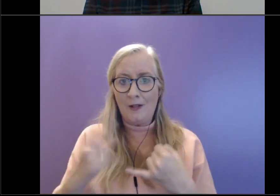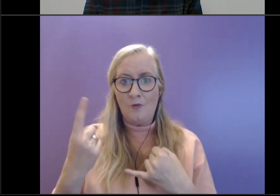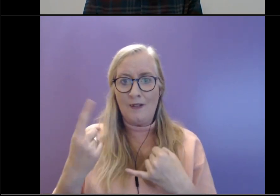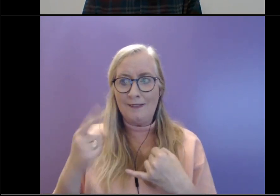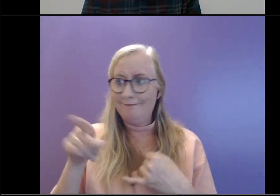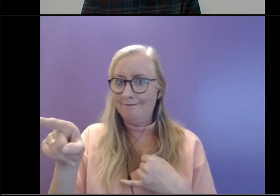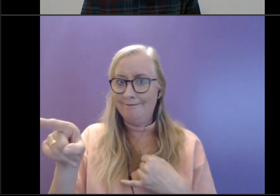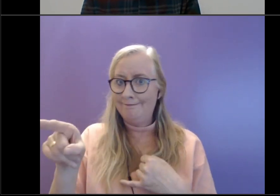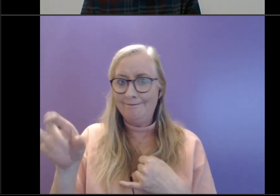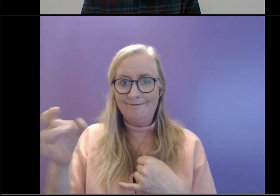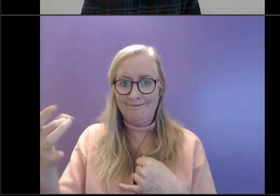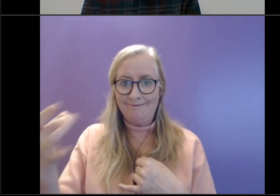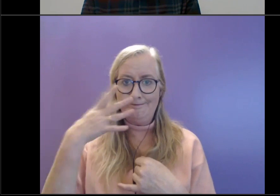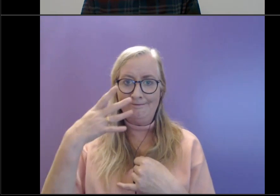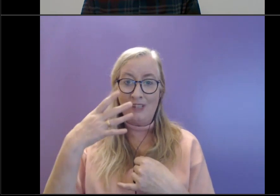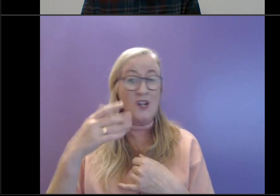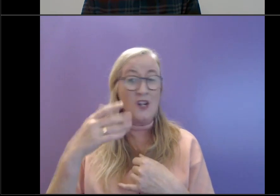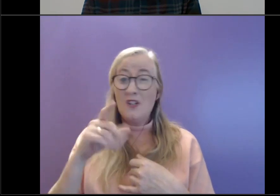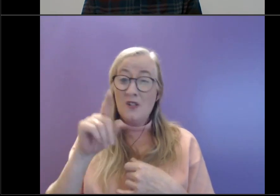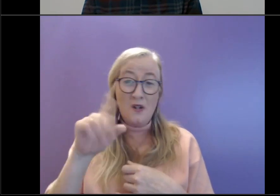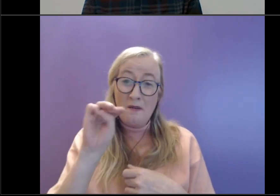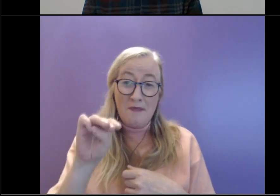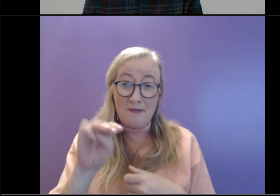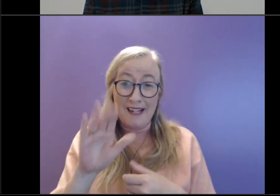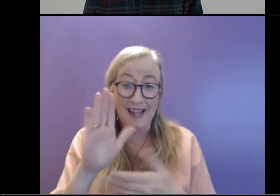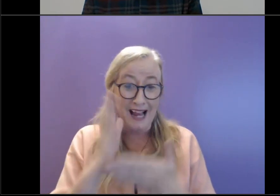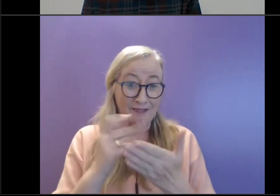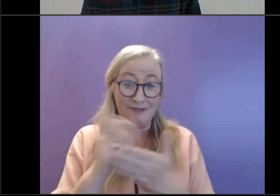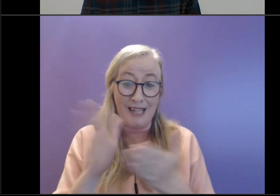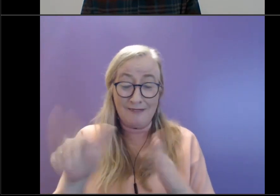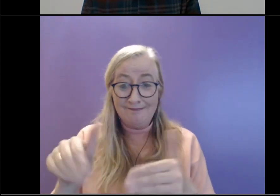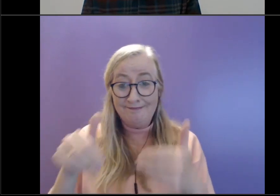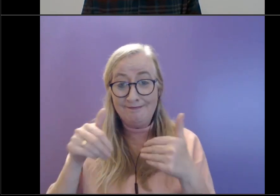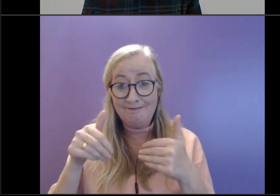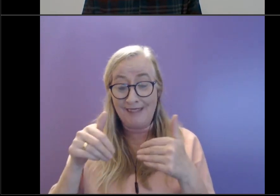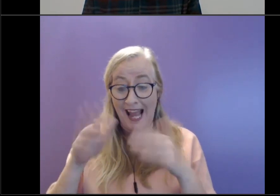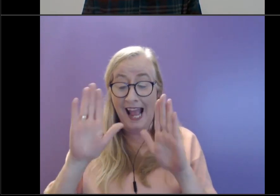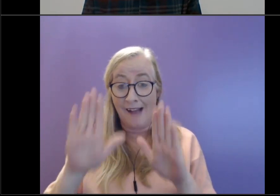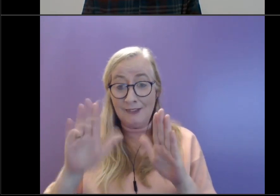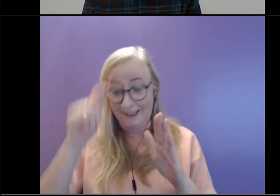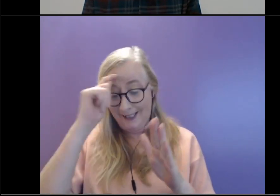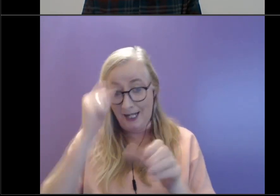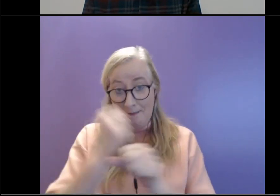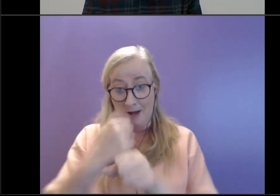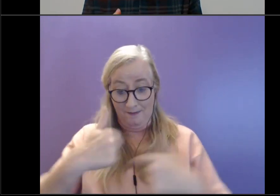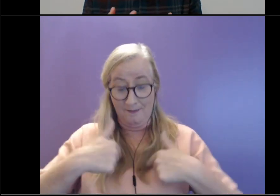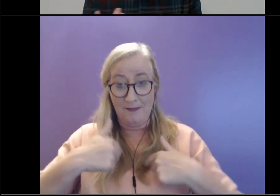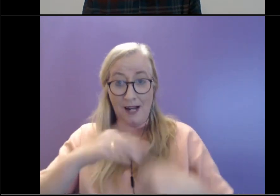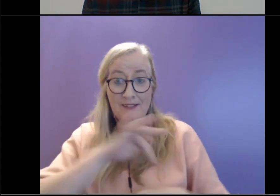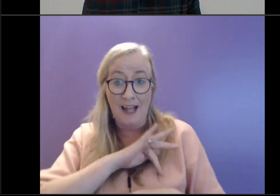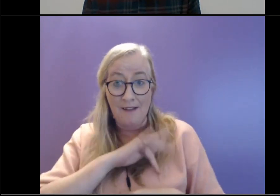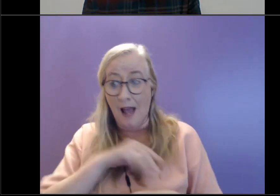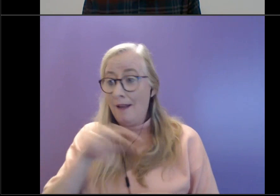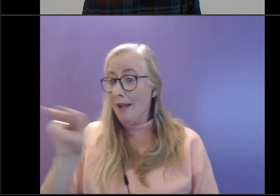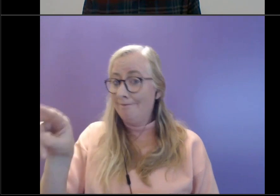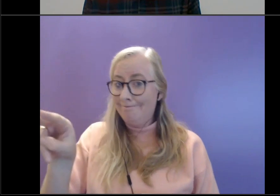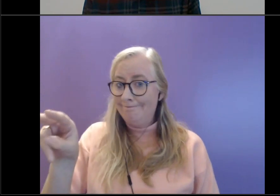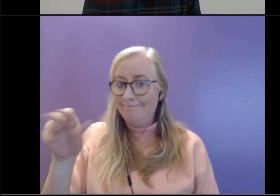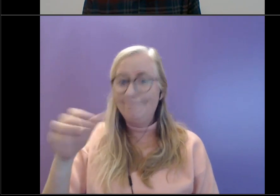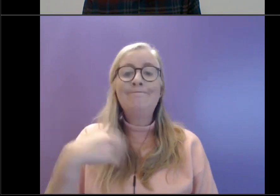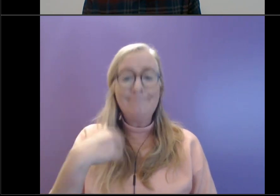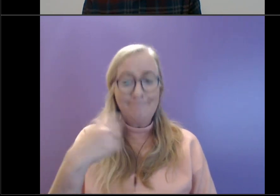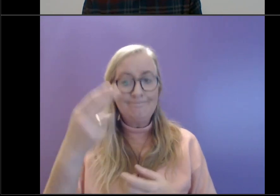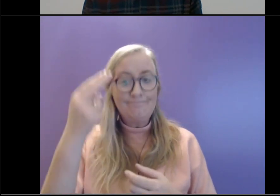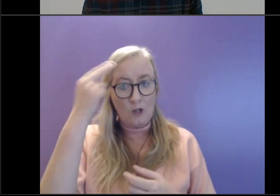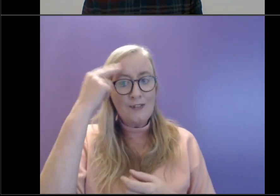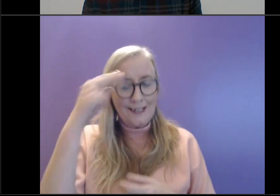maybe flipping that a little bit at times and saying, actually, how do I resource myself? Is it okay that I recognize all of these things are happening and